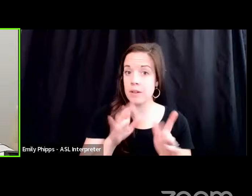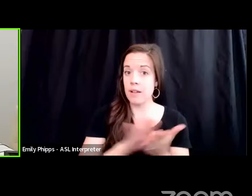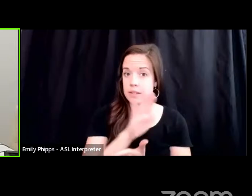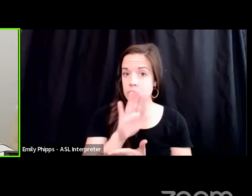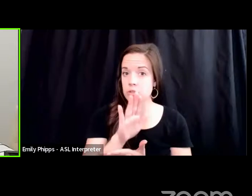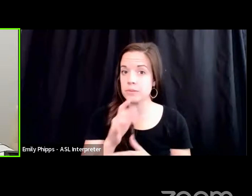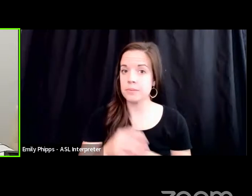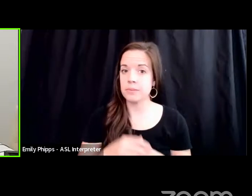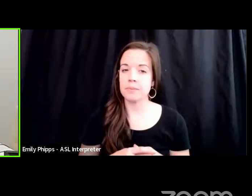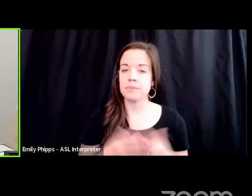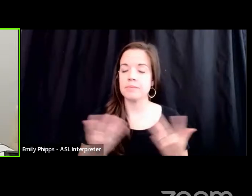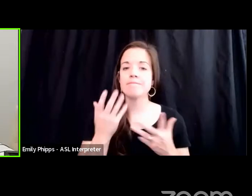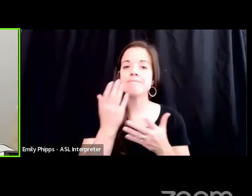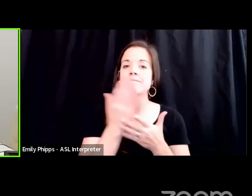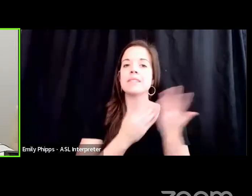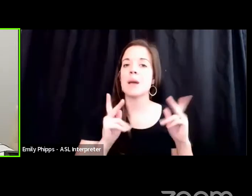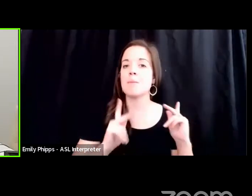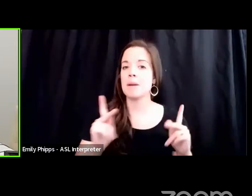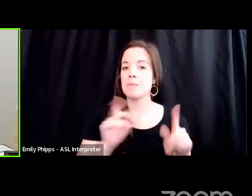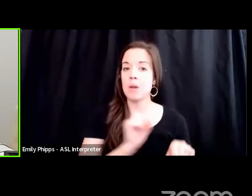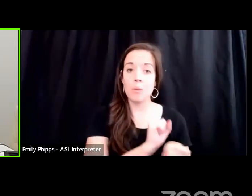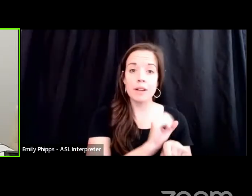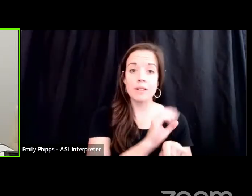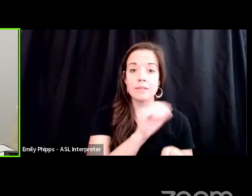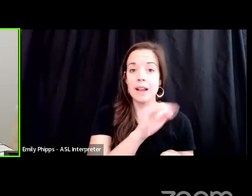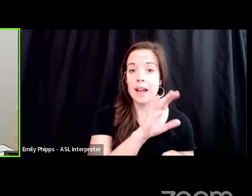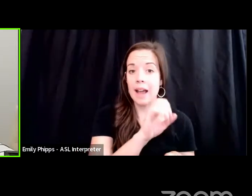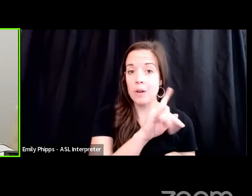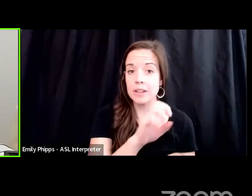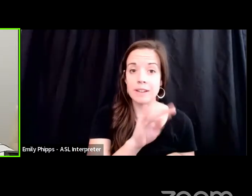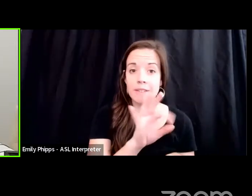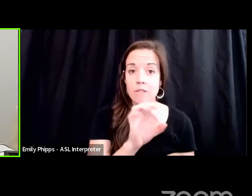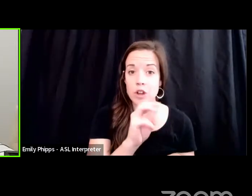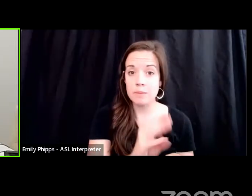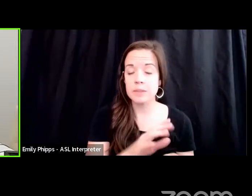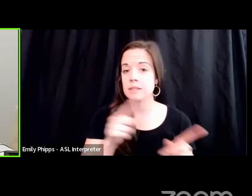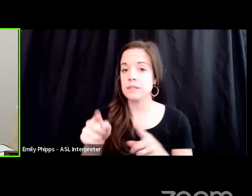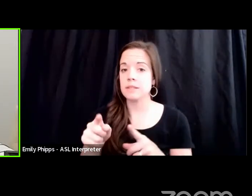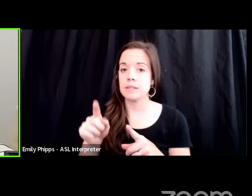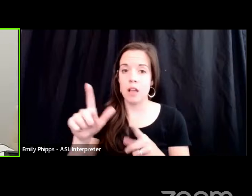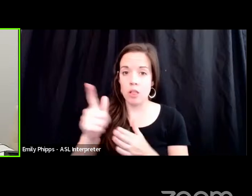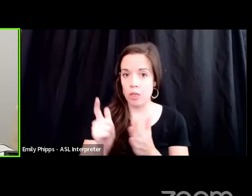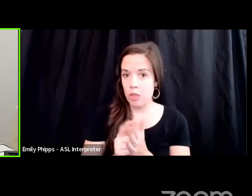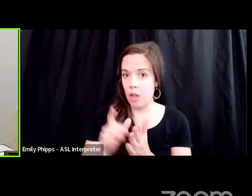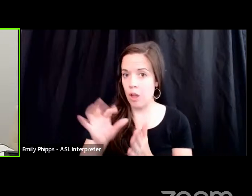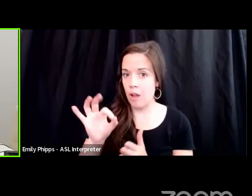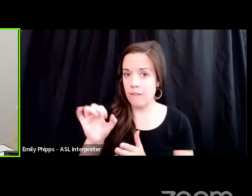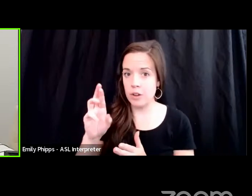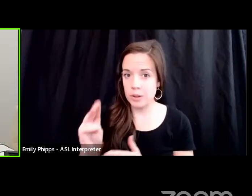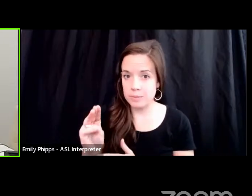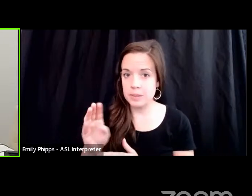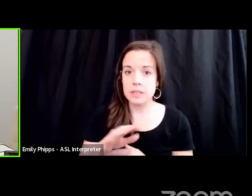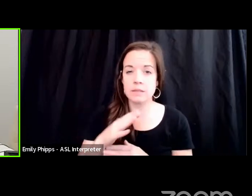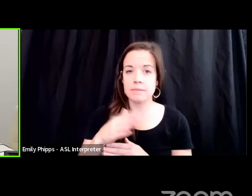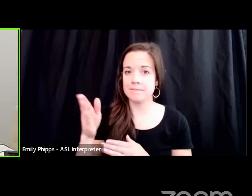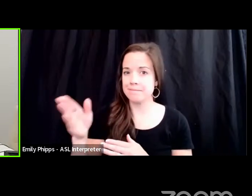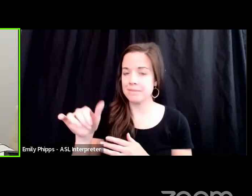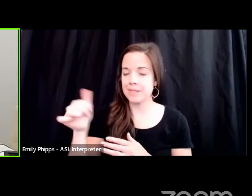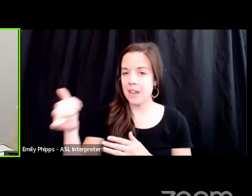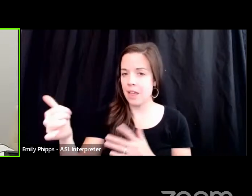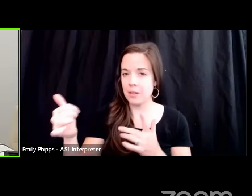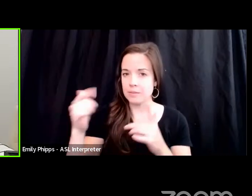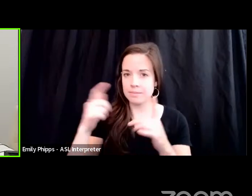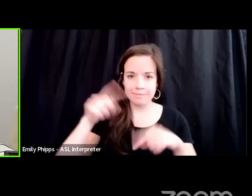So some people worked in accounting firms. Other people worked in law firms. Some people worked in various